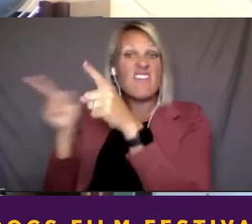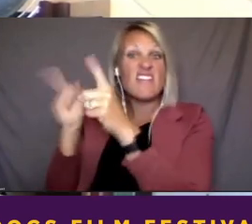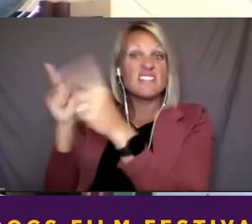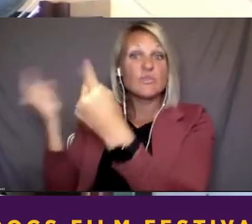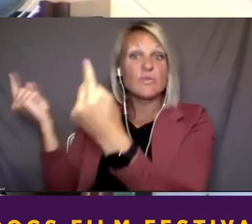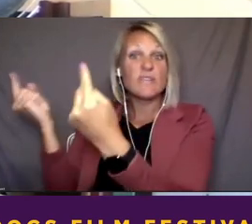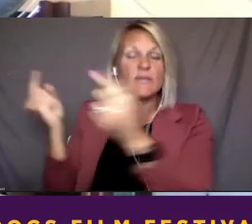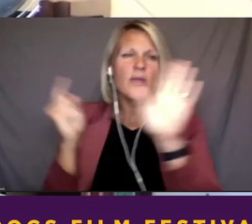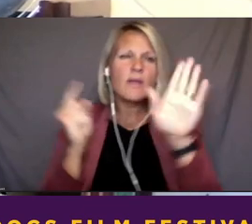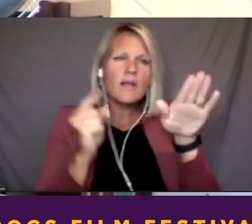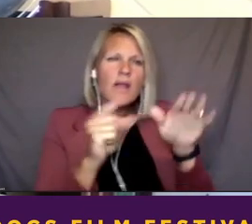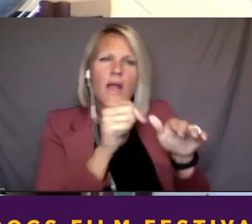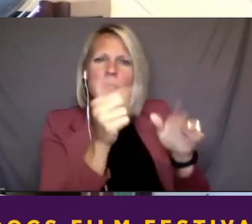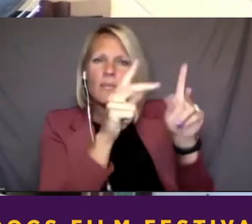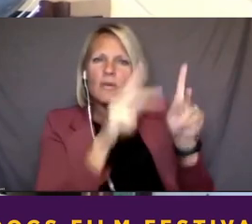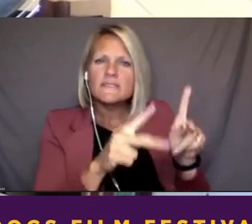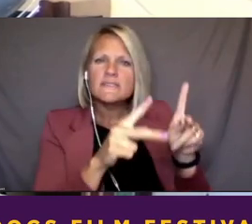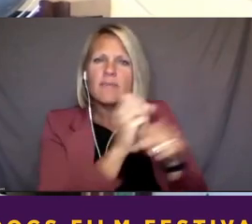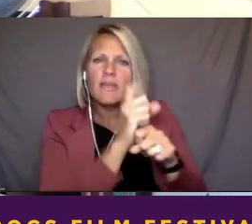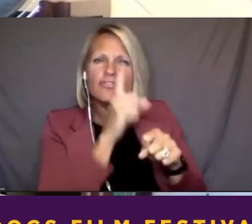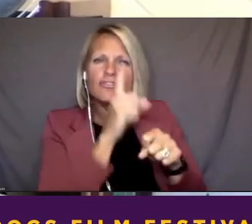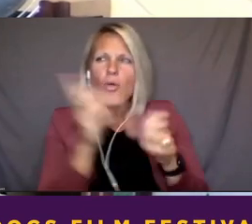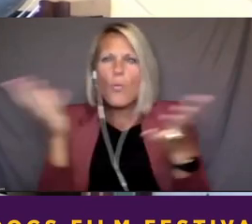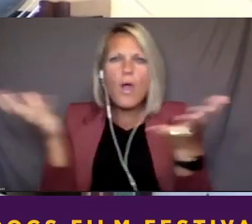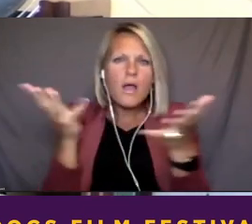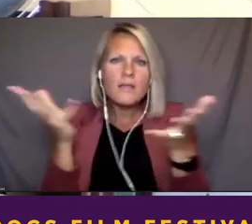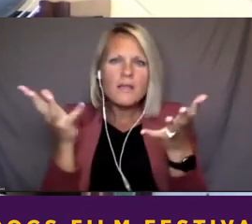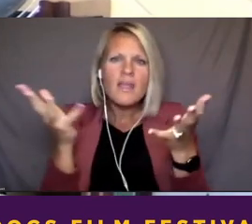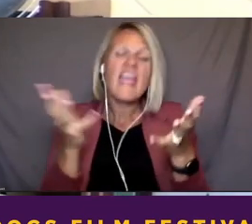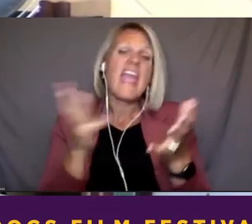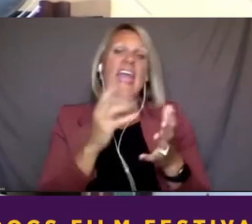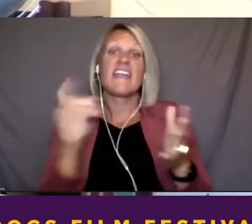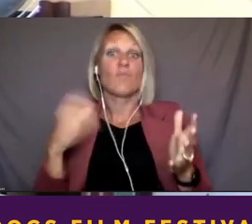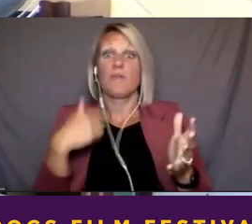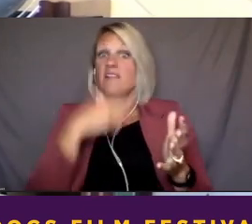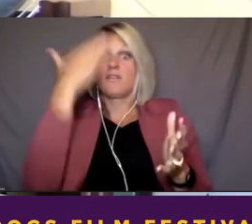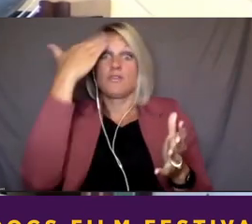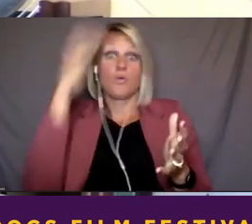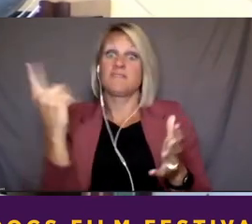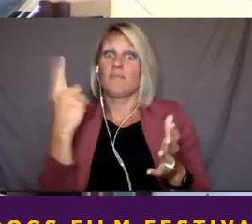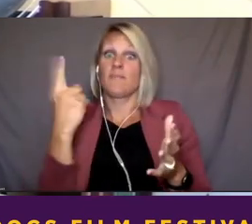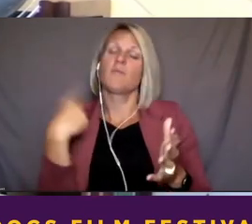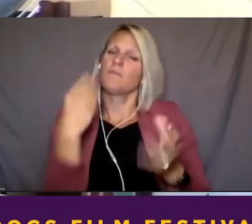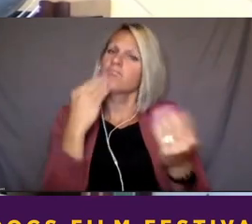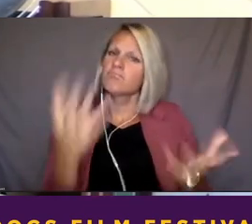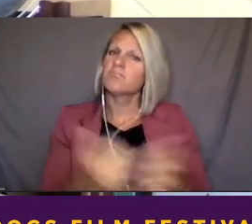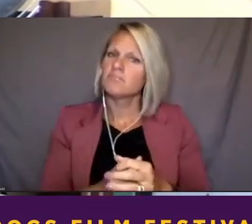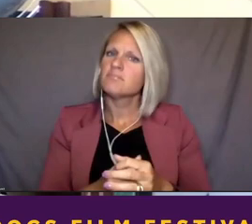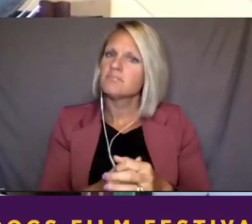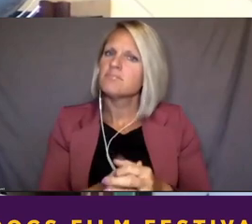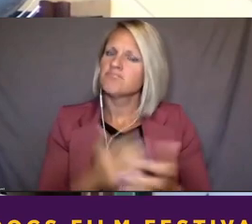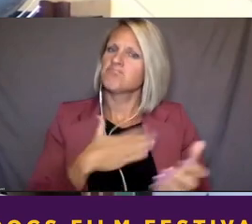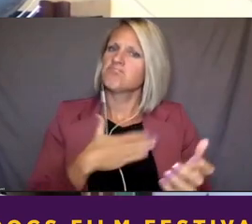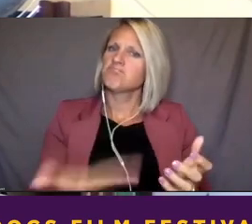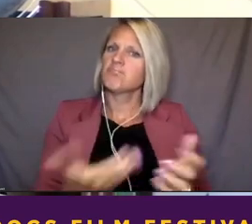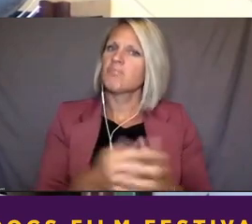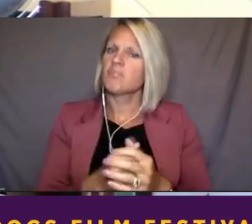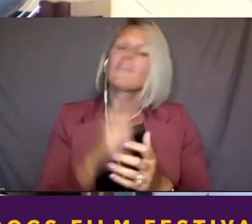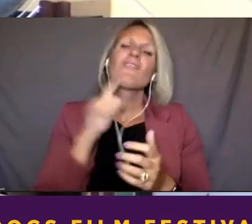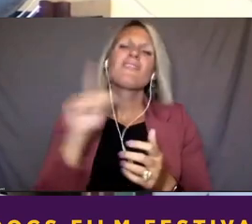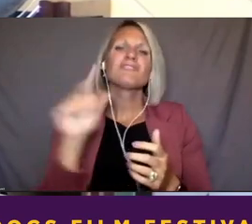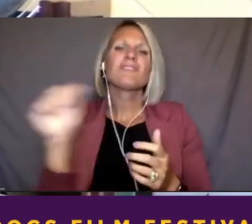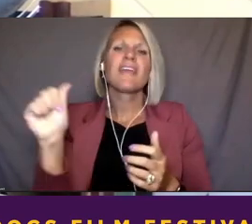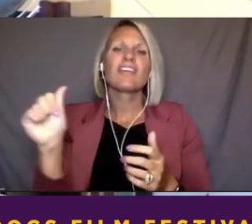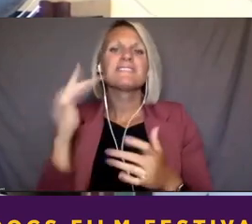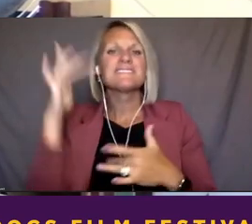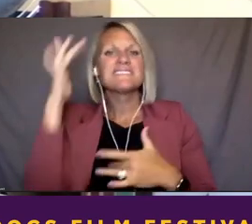sure. And then we were transparent about what we knew and what we didn't know, too. You know, we know that there's, you for Legionnaires disease, there's no way to know definitively